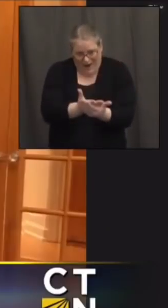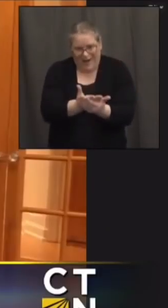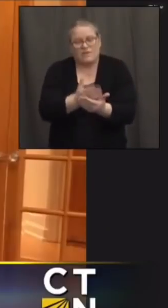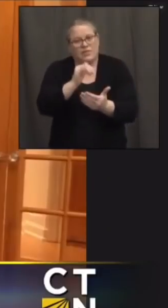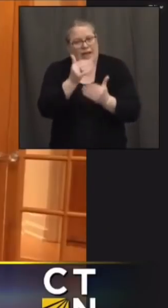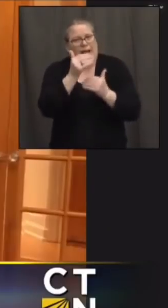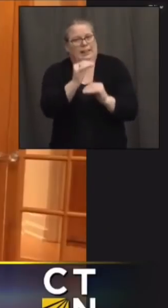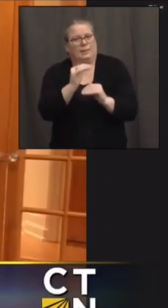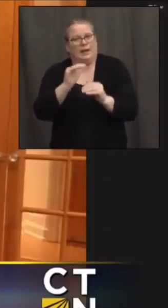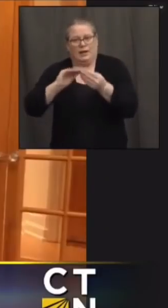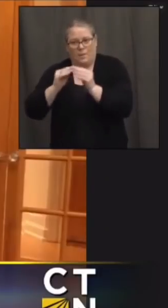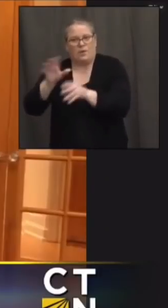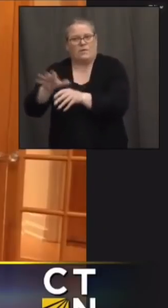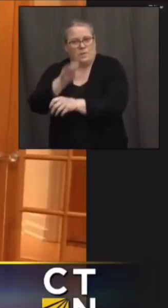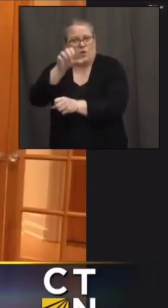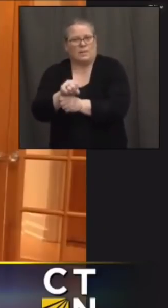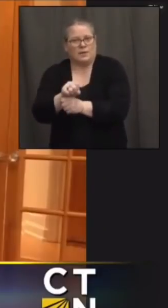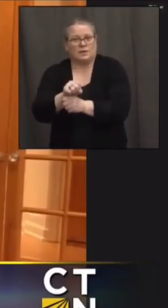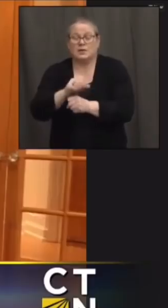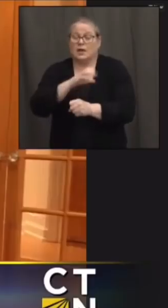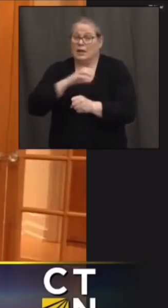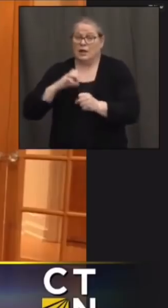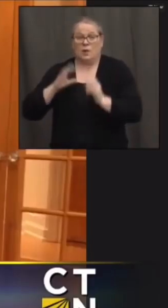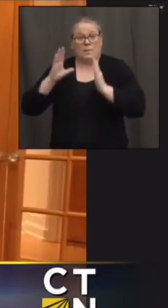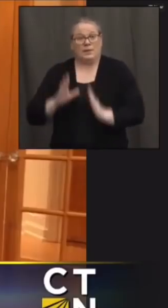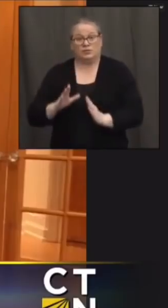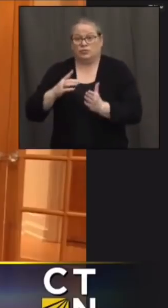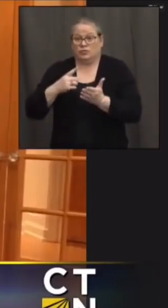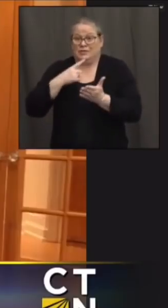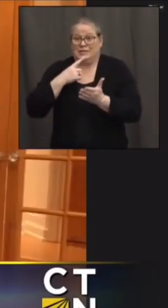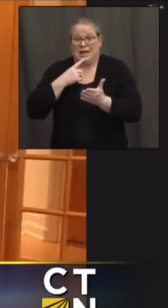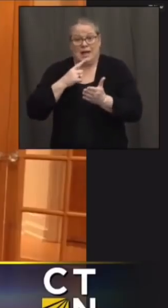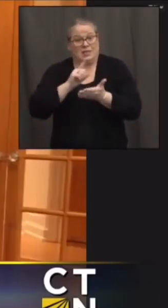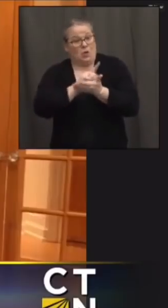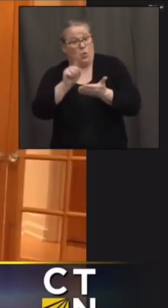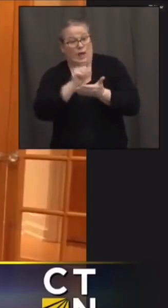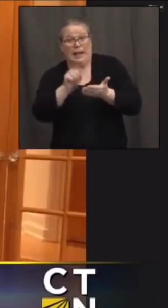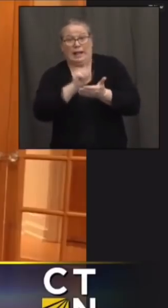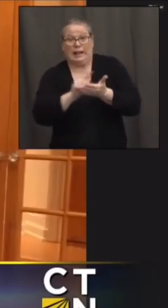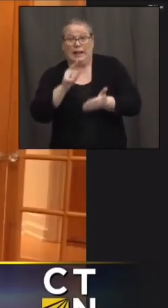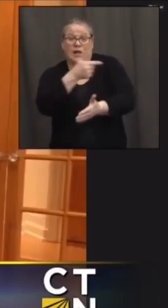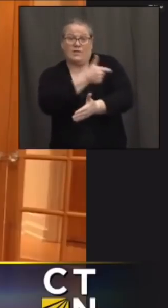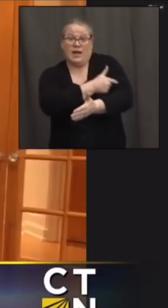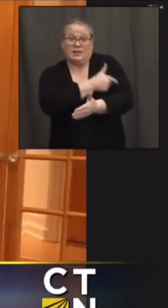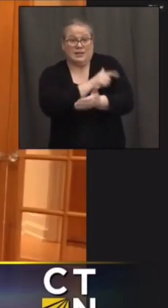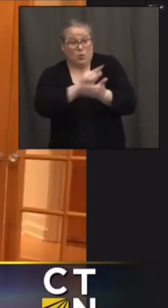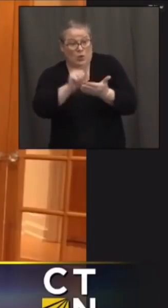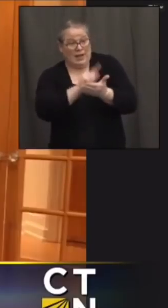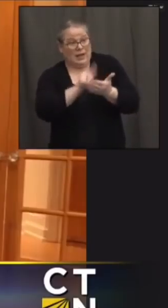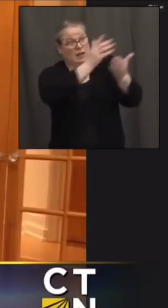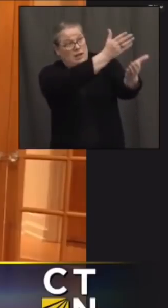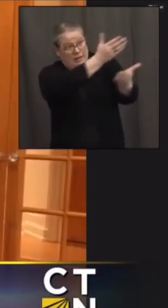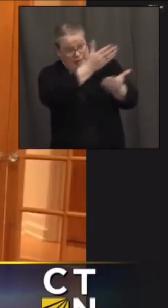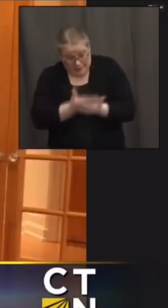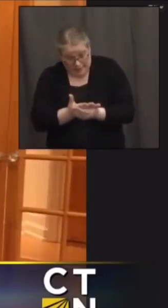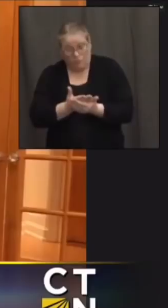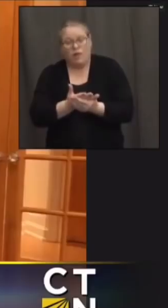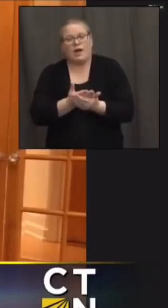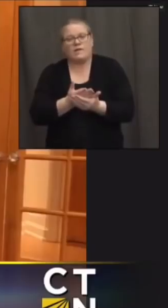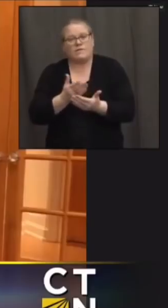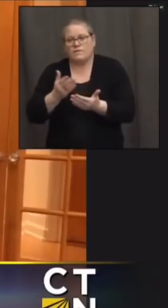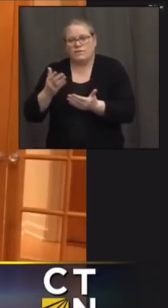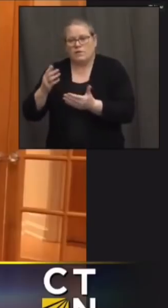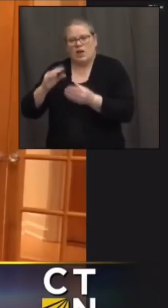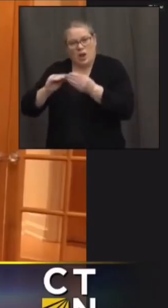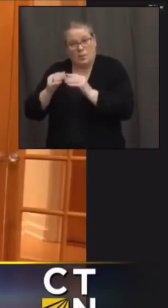the capacity set up to more than handle the weekly allocation that's kind of been forecasted casted to us for the next couple of weeks so what